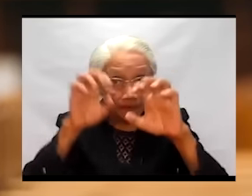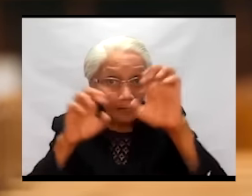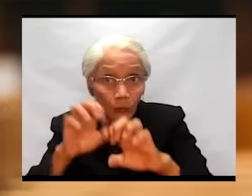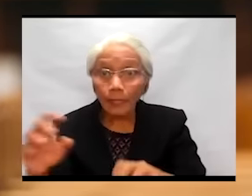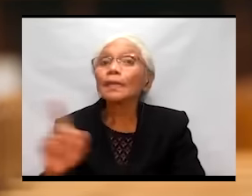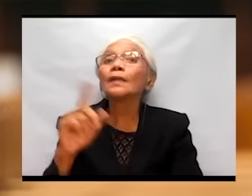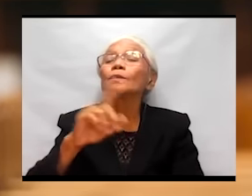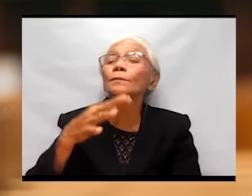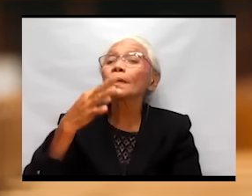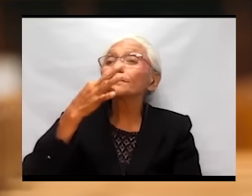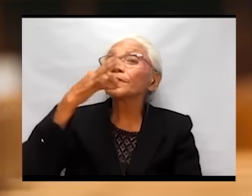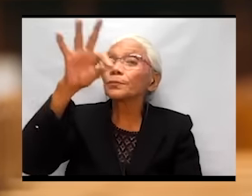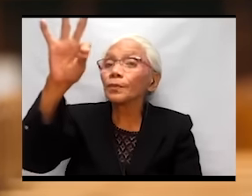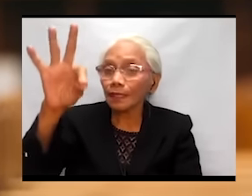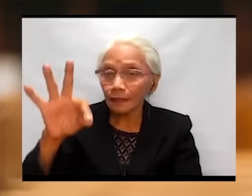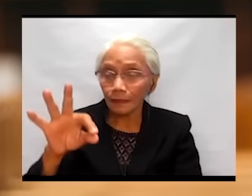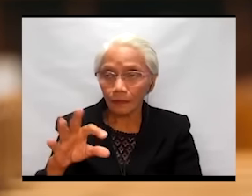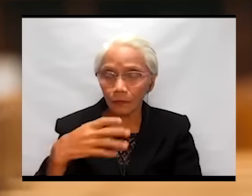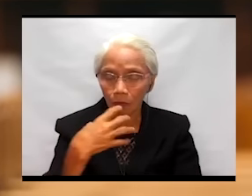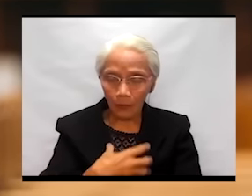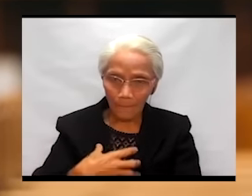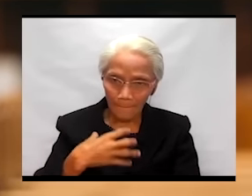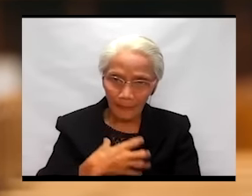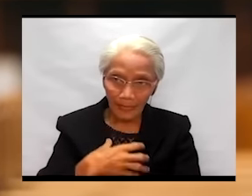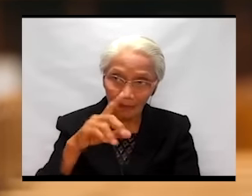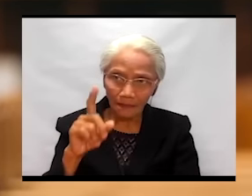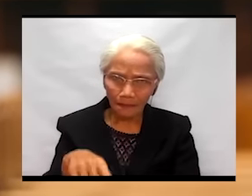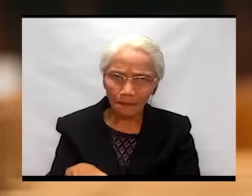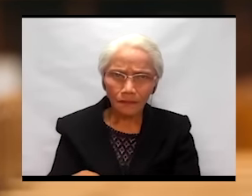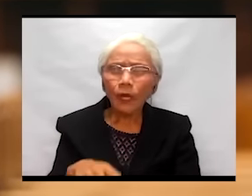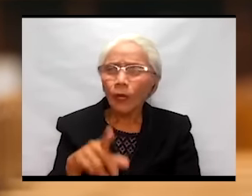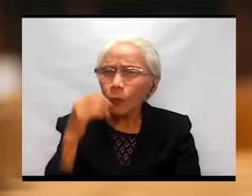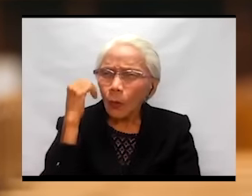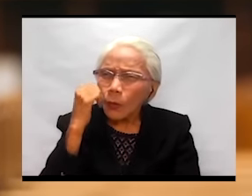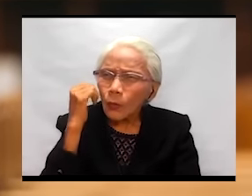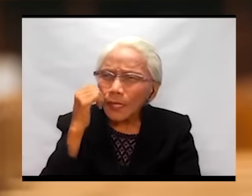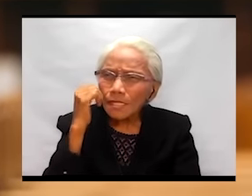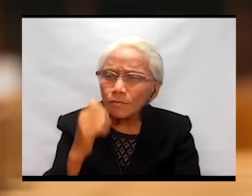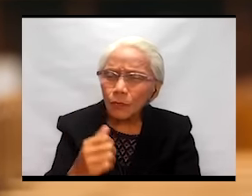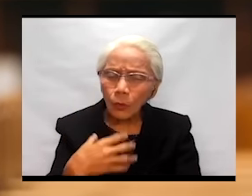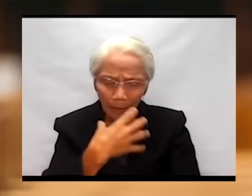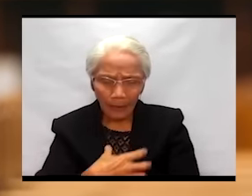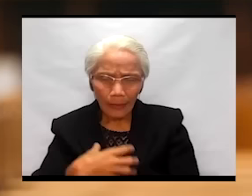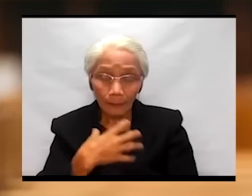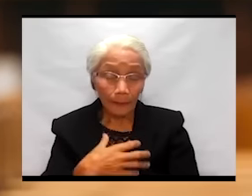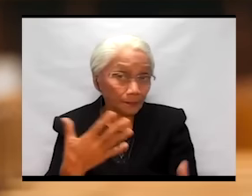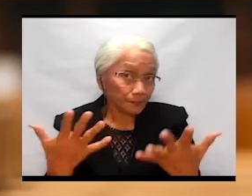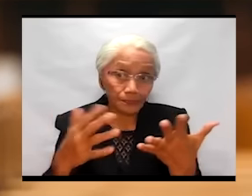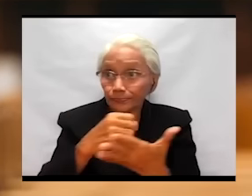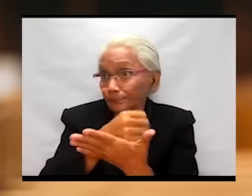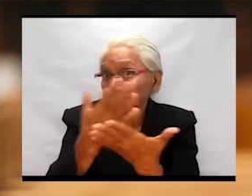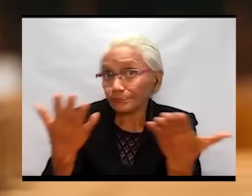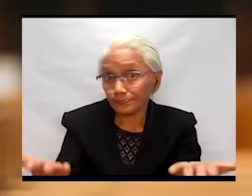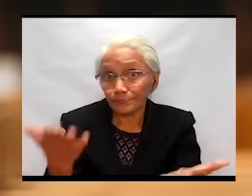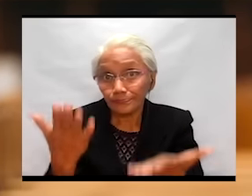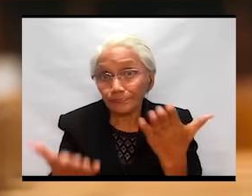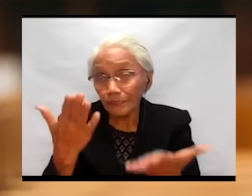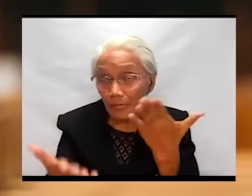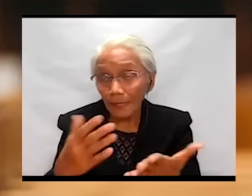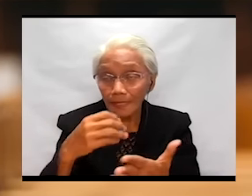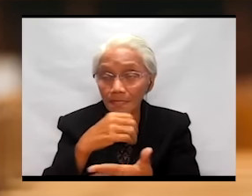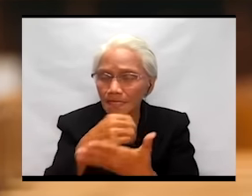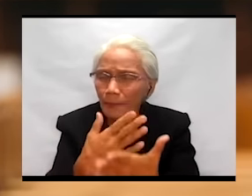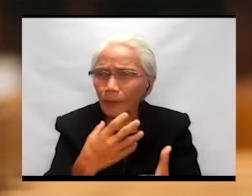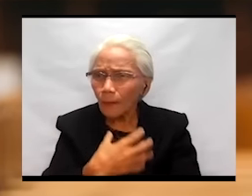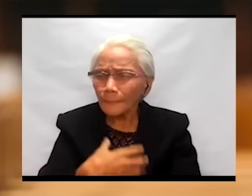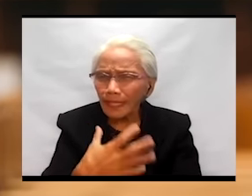Ano yung mga lagi mong niririklamo? Now, some complaints might be legitimate. I'm not saying we should not